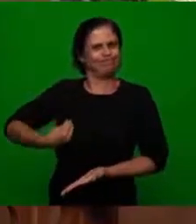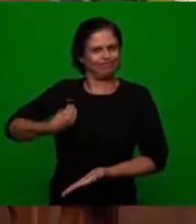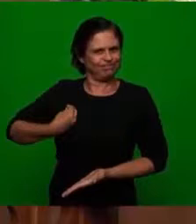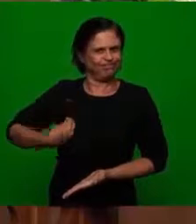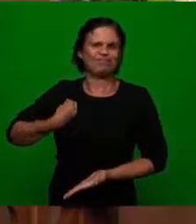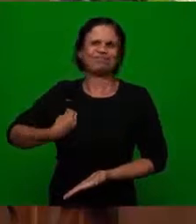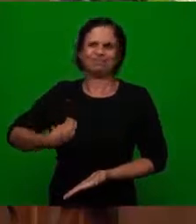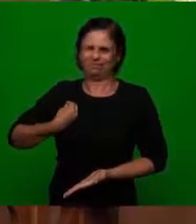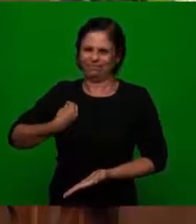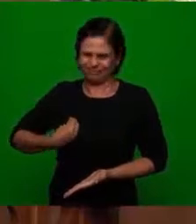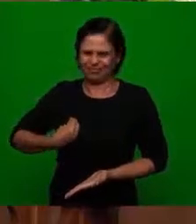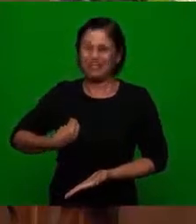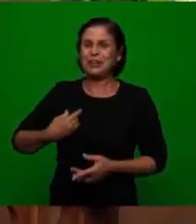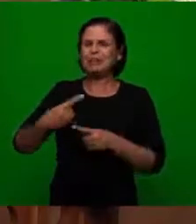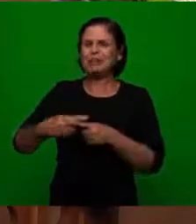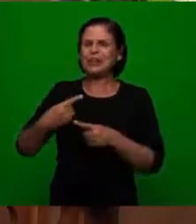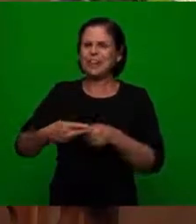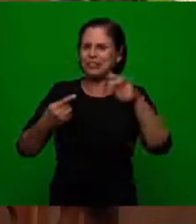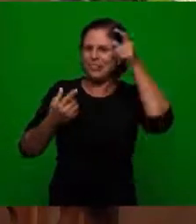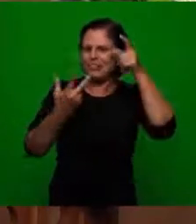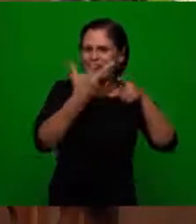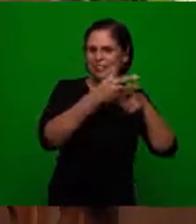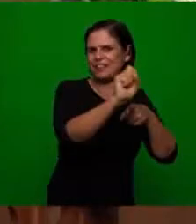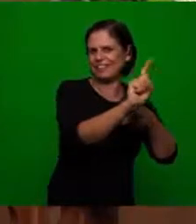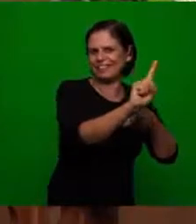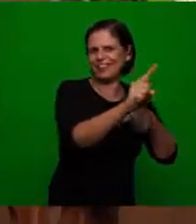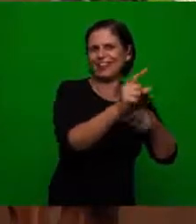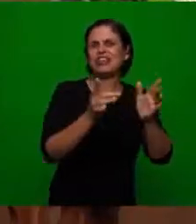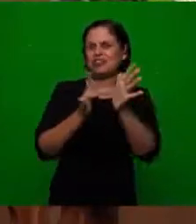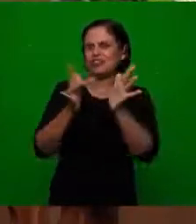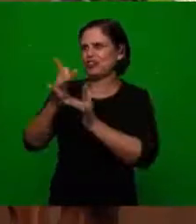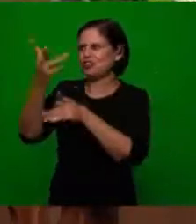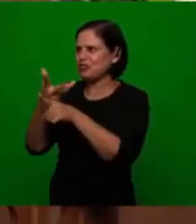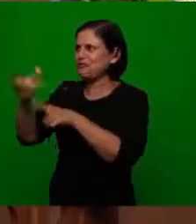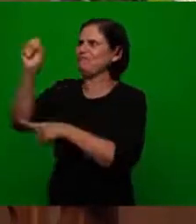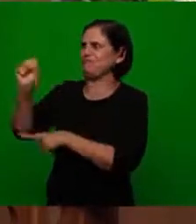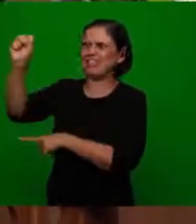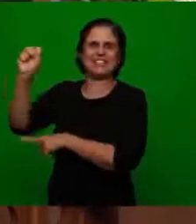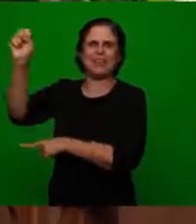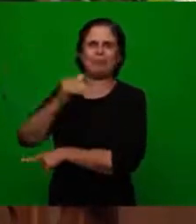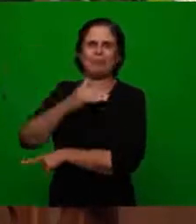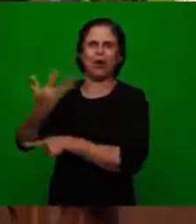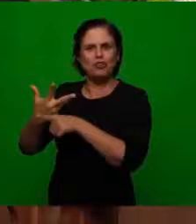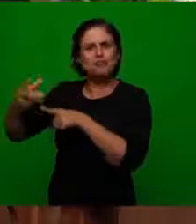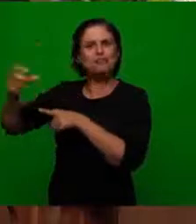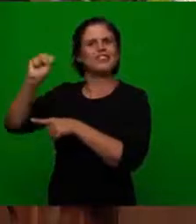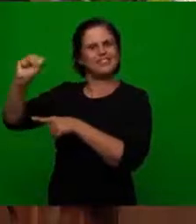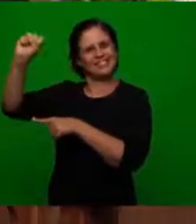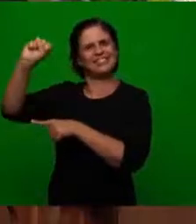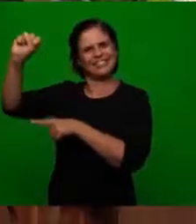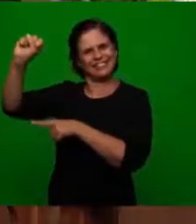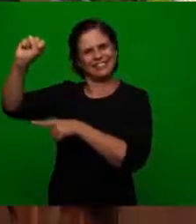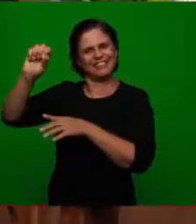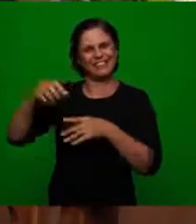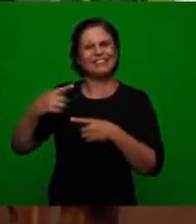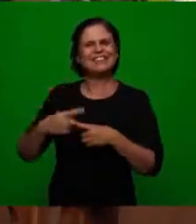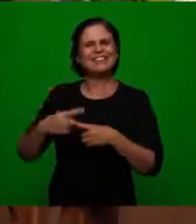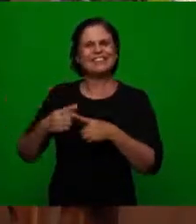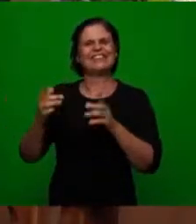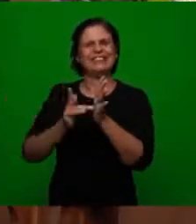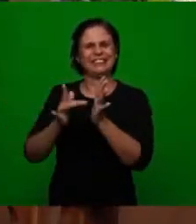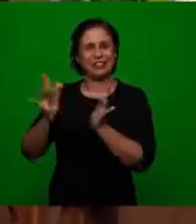The fight against the Messiah was against his birth and also against his death was